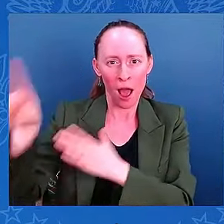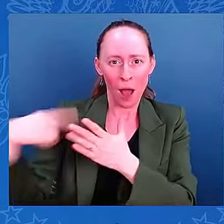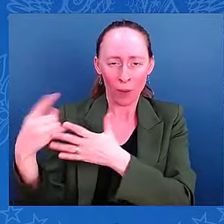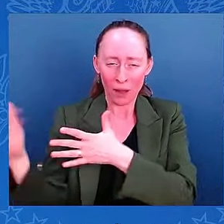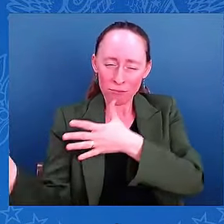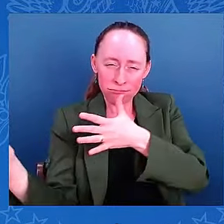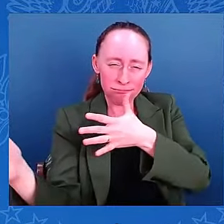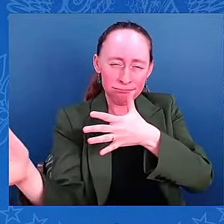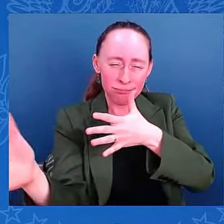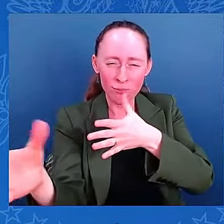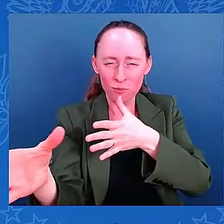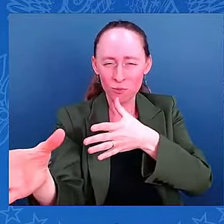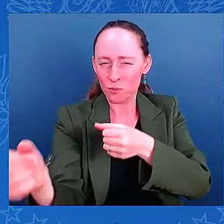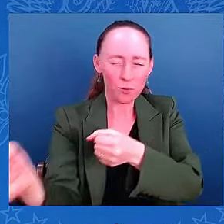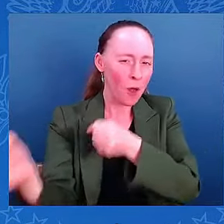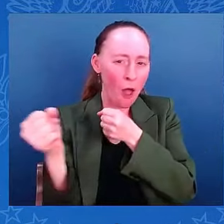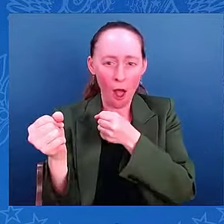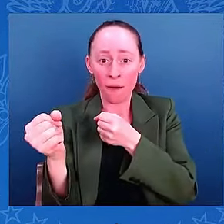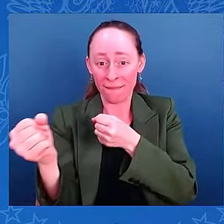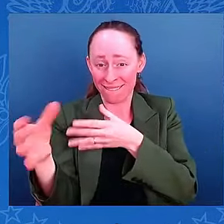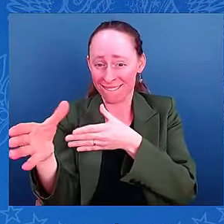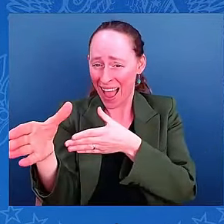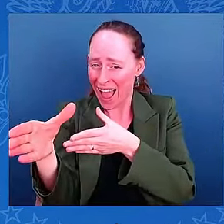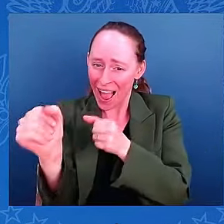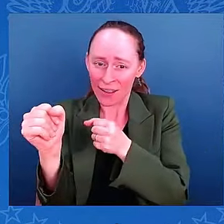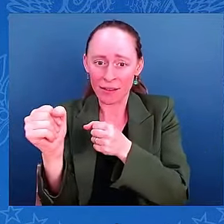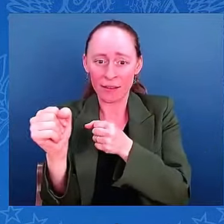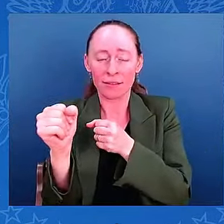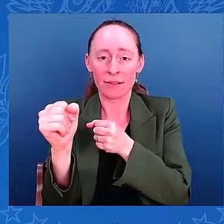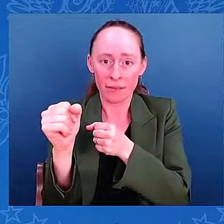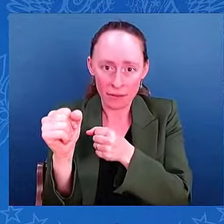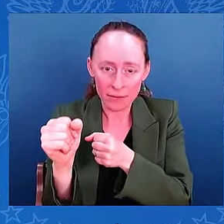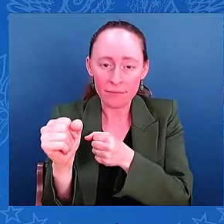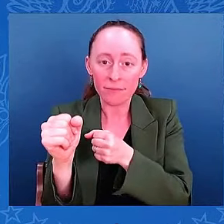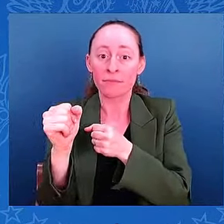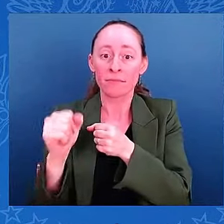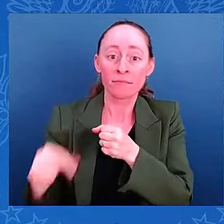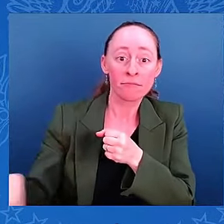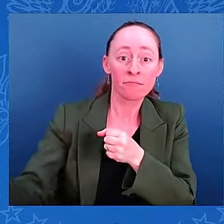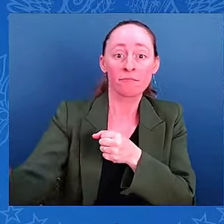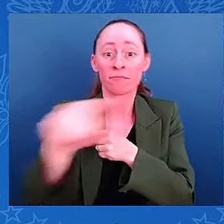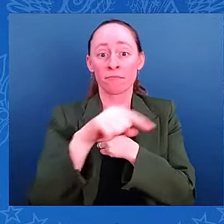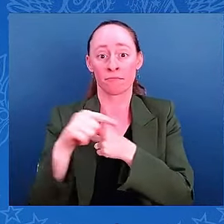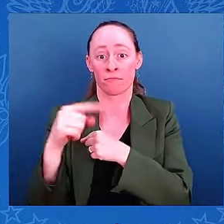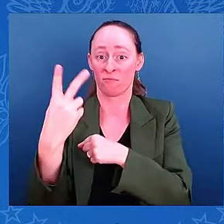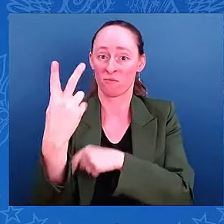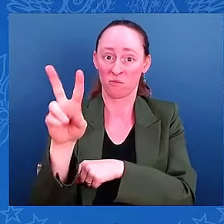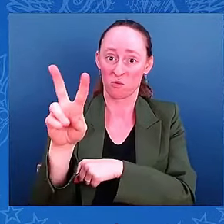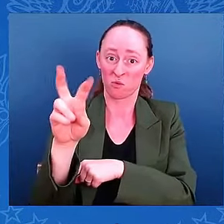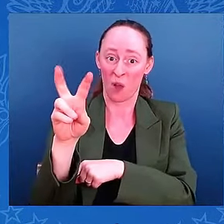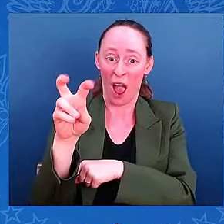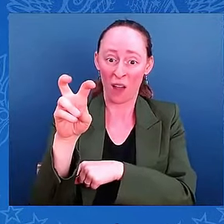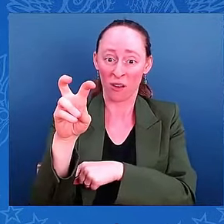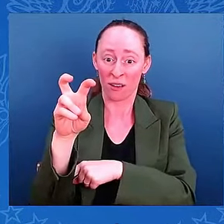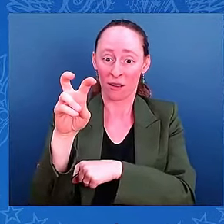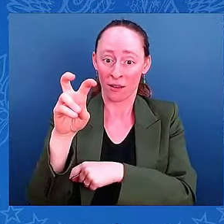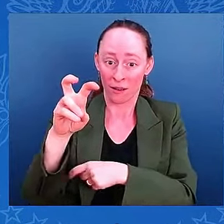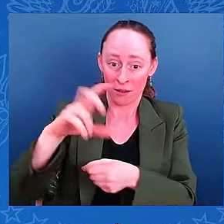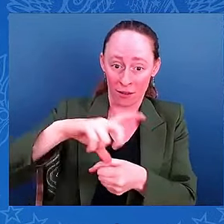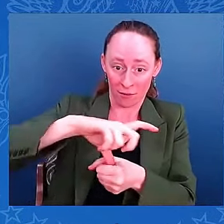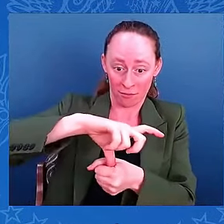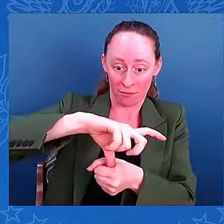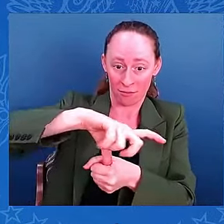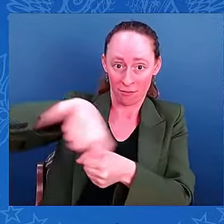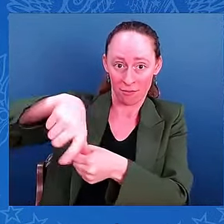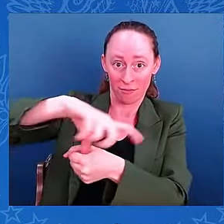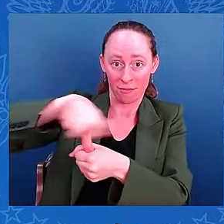-per-hour winds are greater, now extend almost out more than 200 miles from the center. They're going to get even larger as the storm approaches the coastline. So that's going